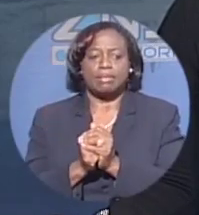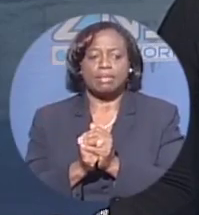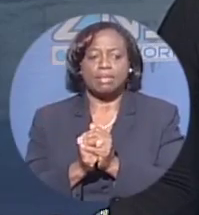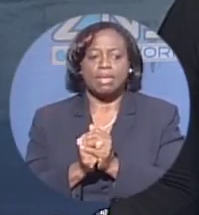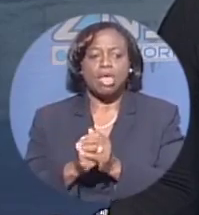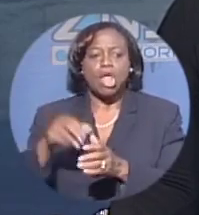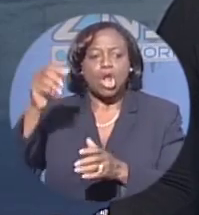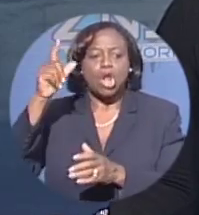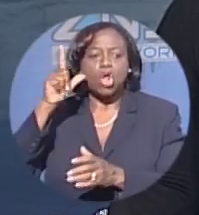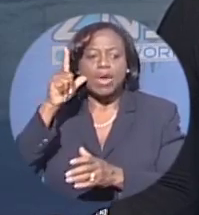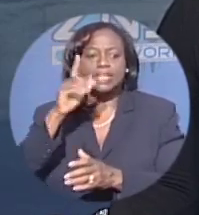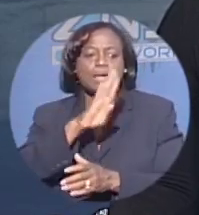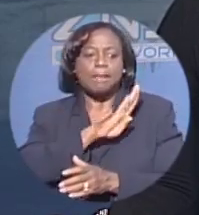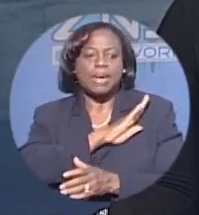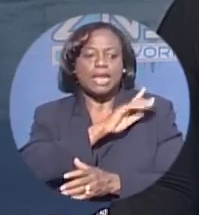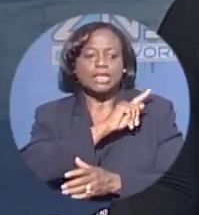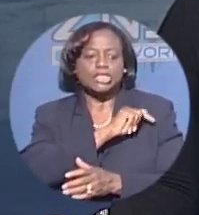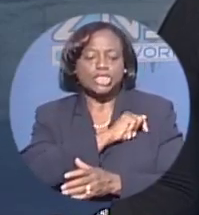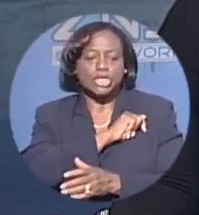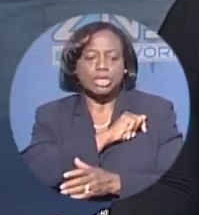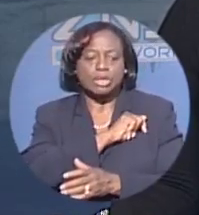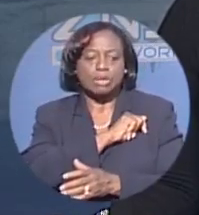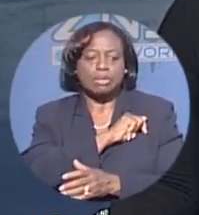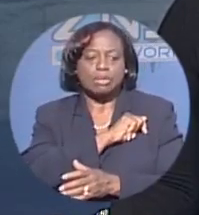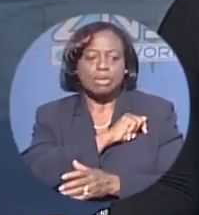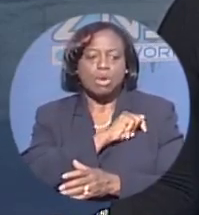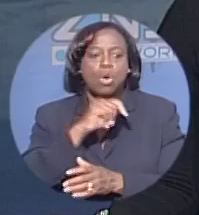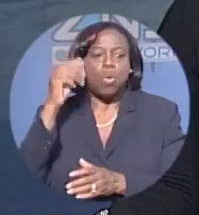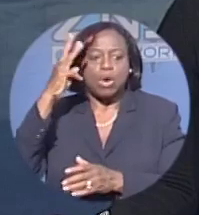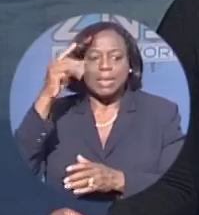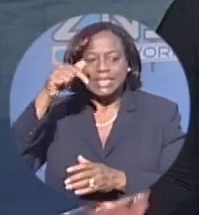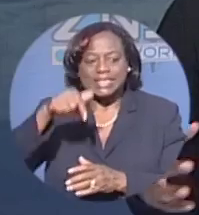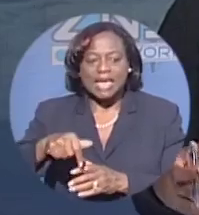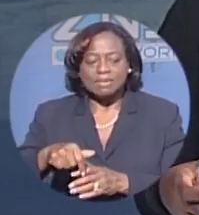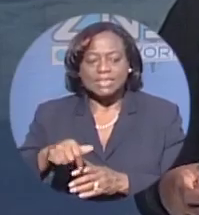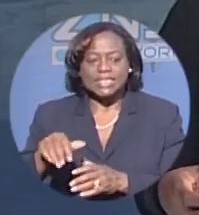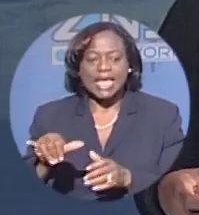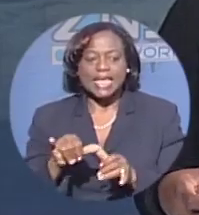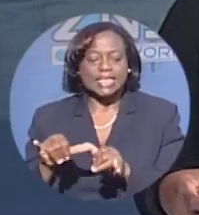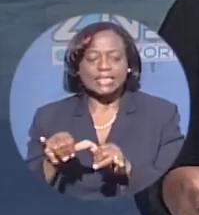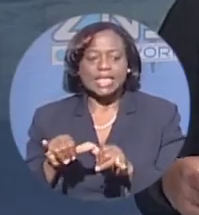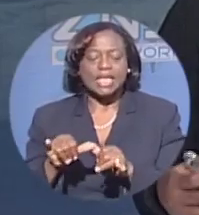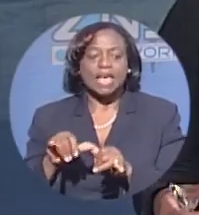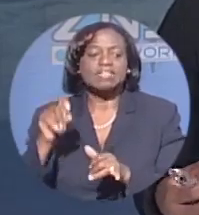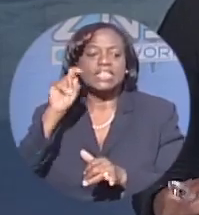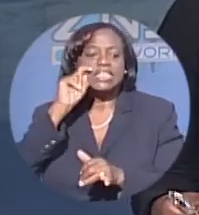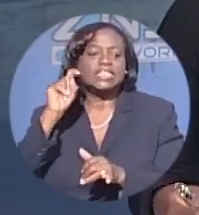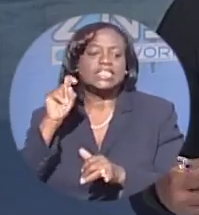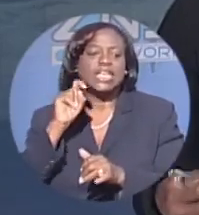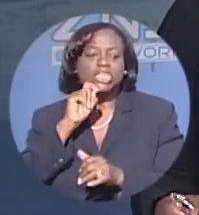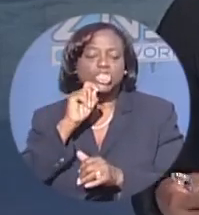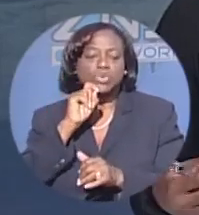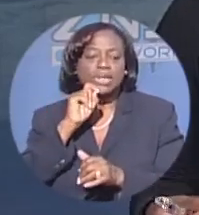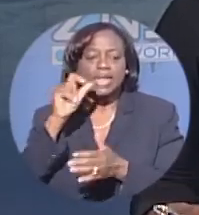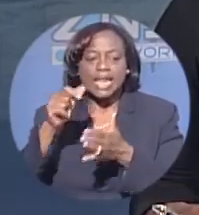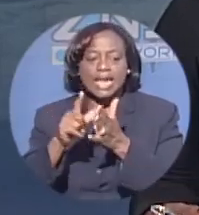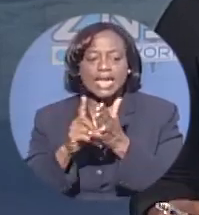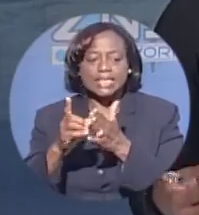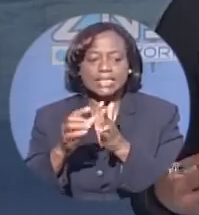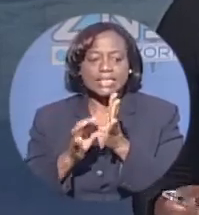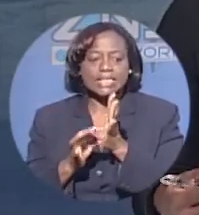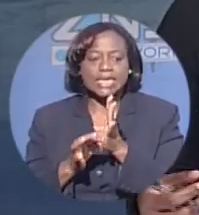Loretta Butler-Turner being worried about the downside of a sexual offenders list. Your response was, this is not the time for talking